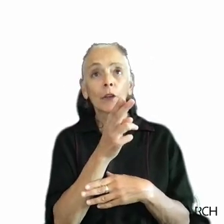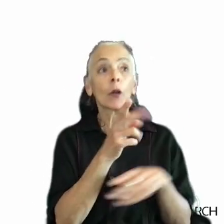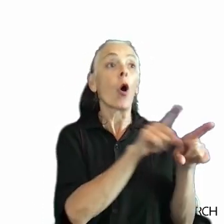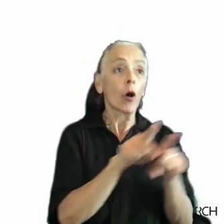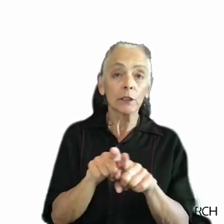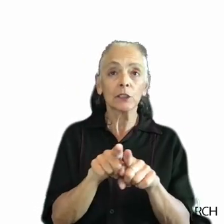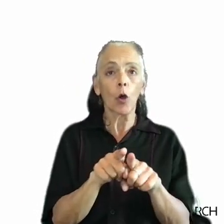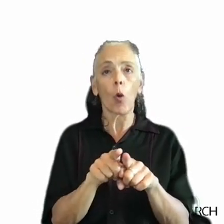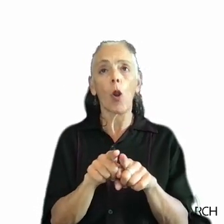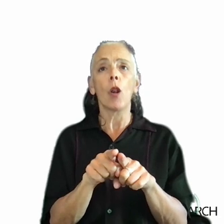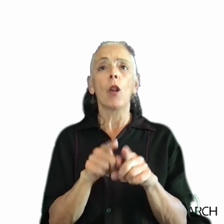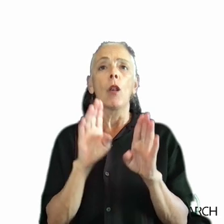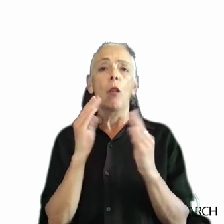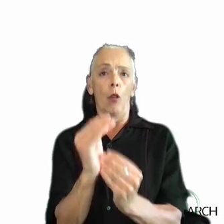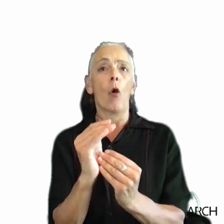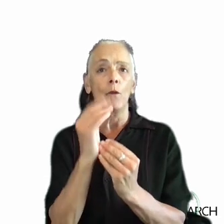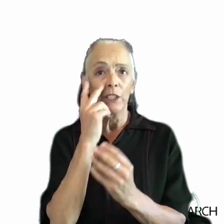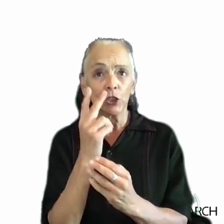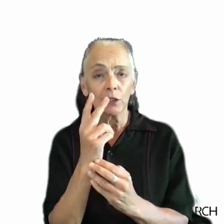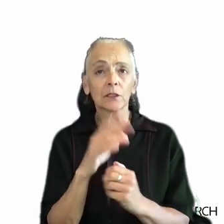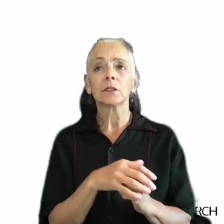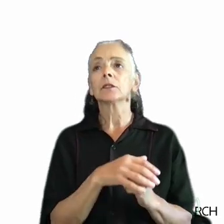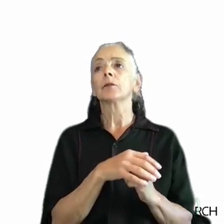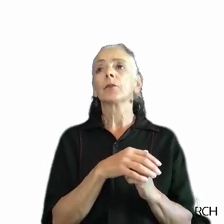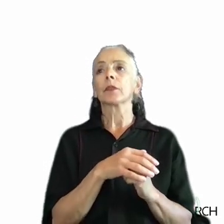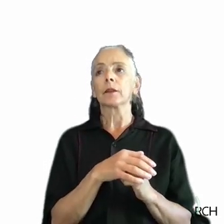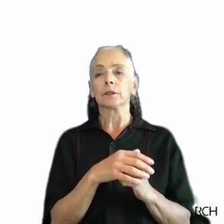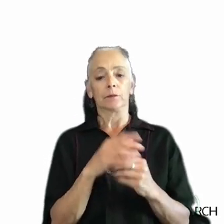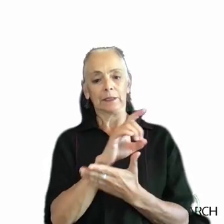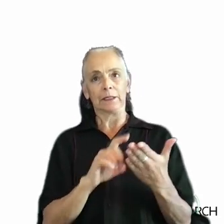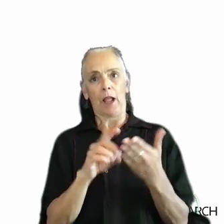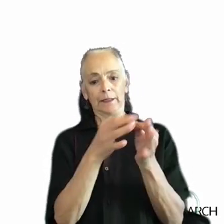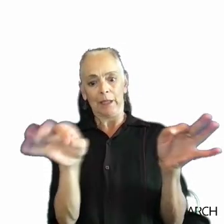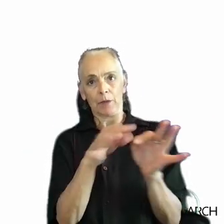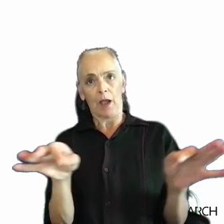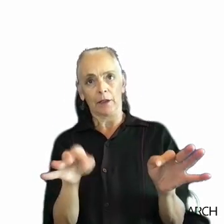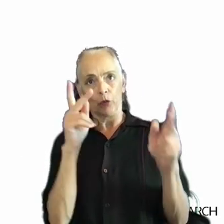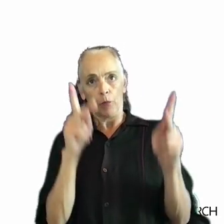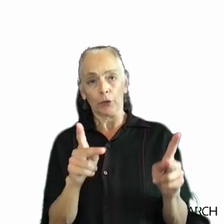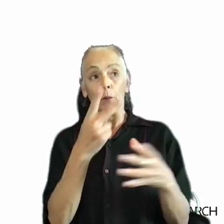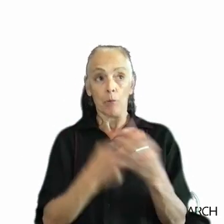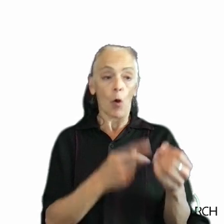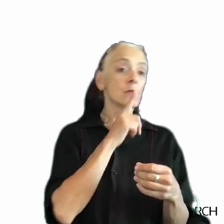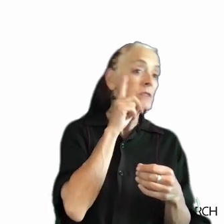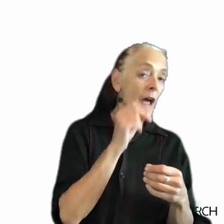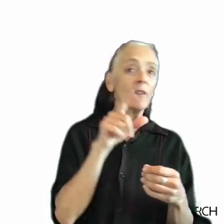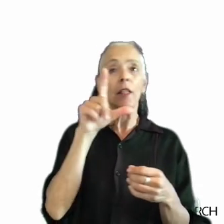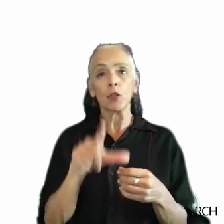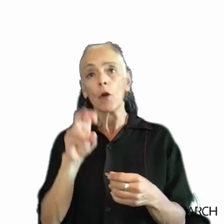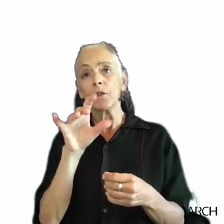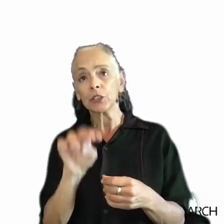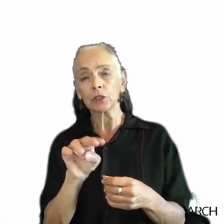have low vision. To design subtitles for someone who is both deaf and has low vision, you would want to take into account their need for visual